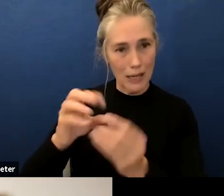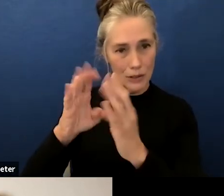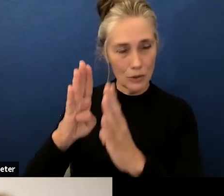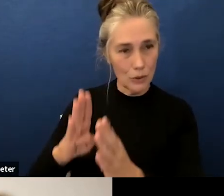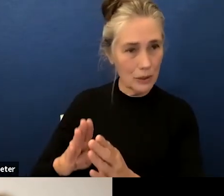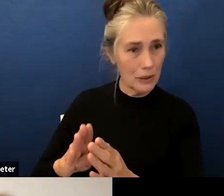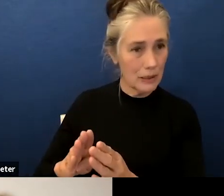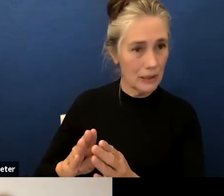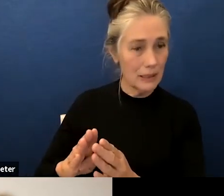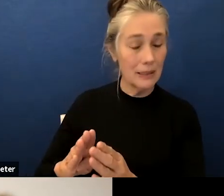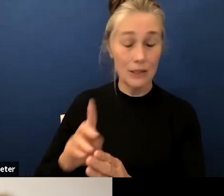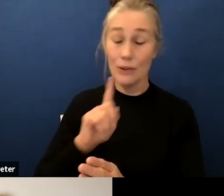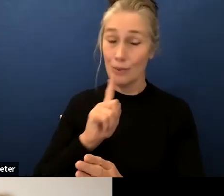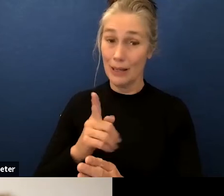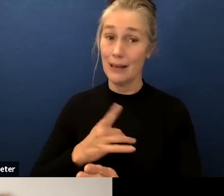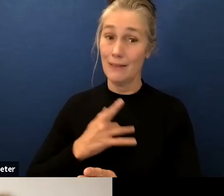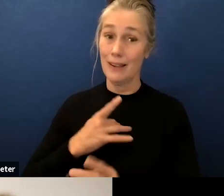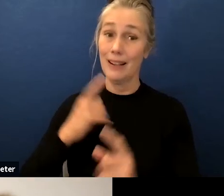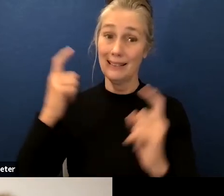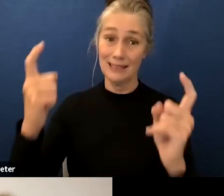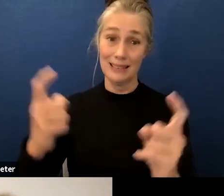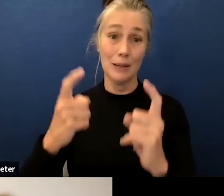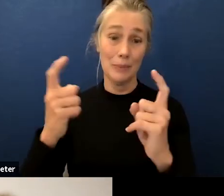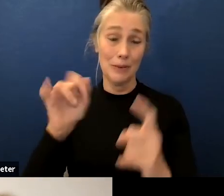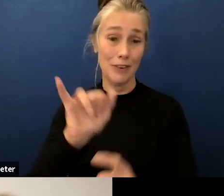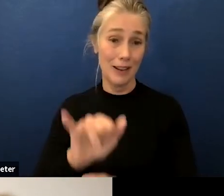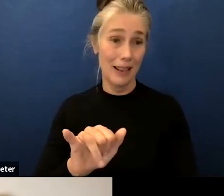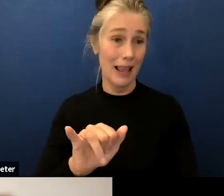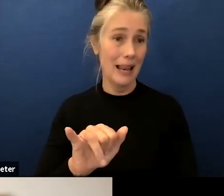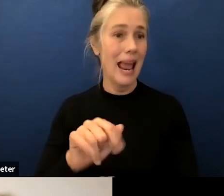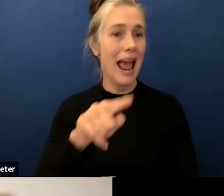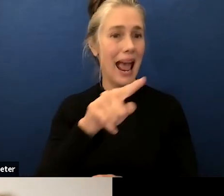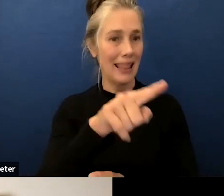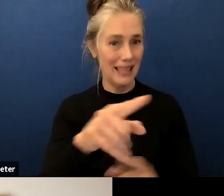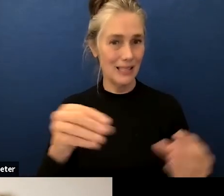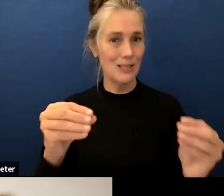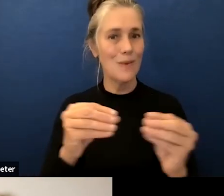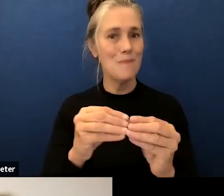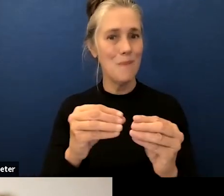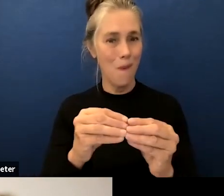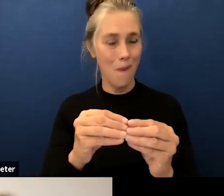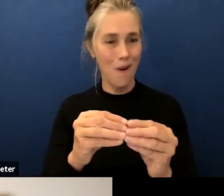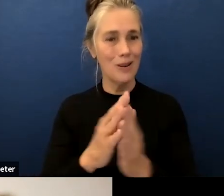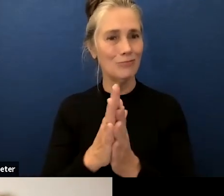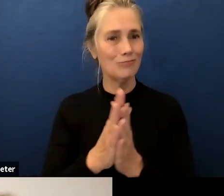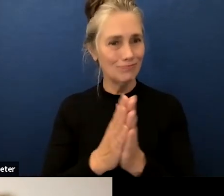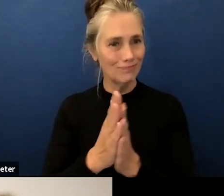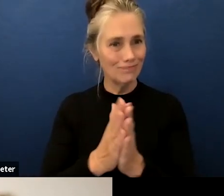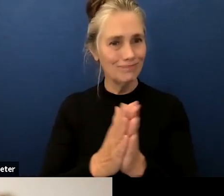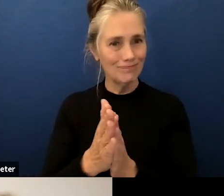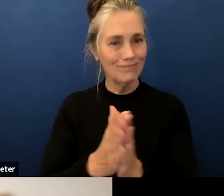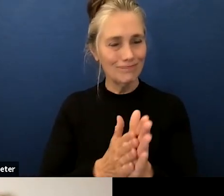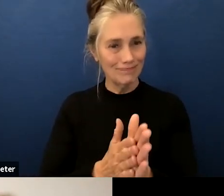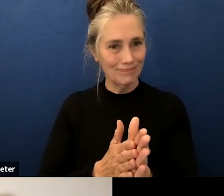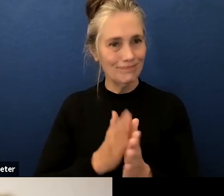um even more encouraging data and that is that we're seeing um